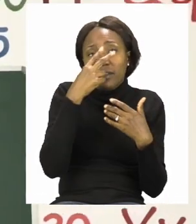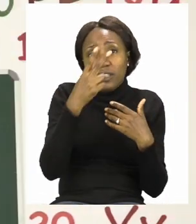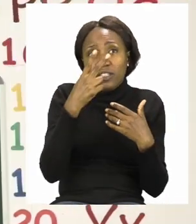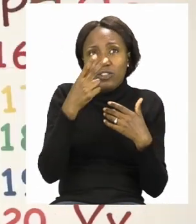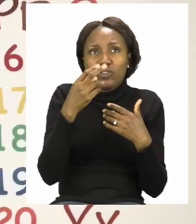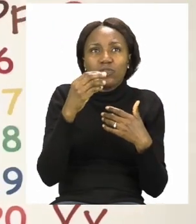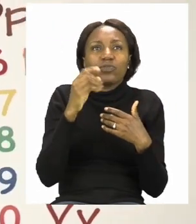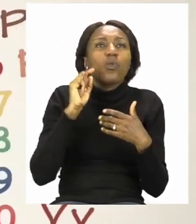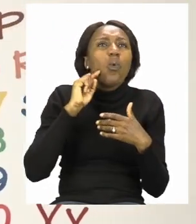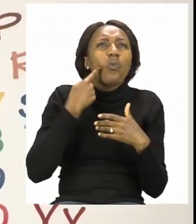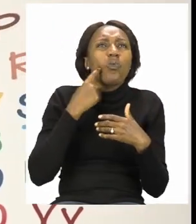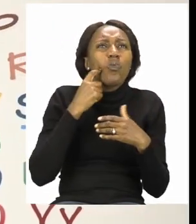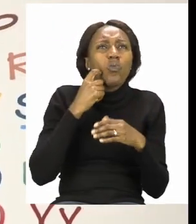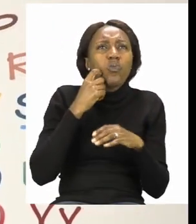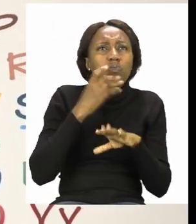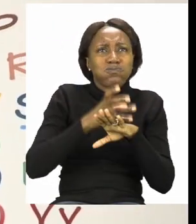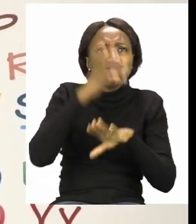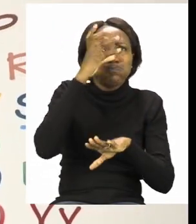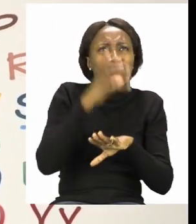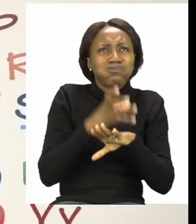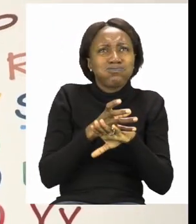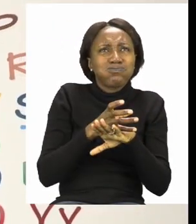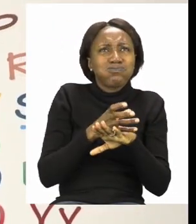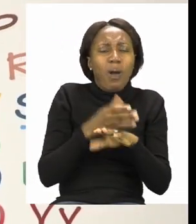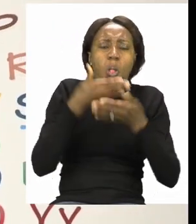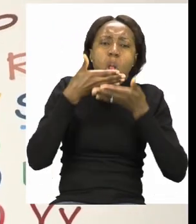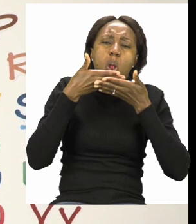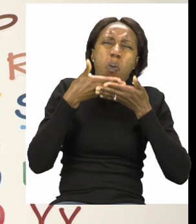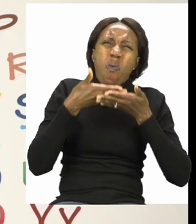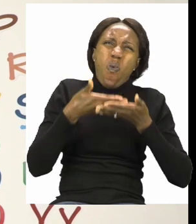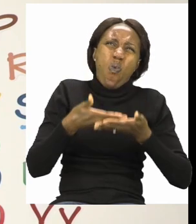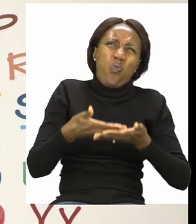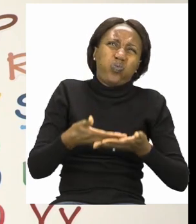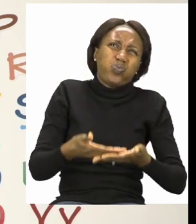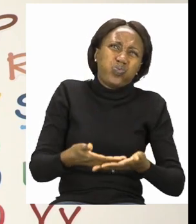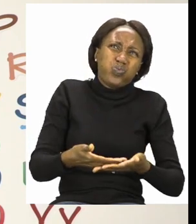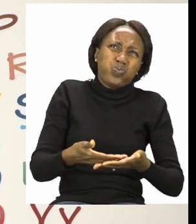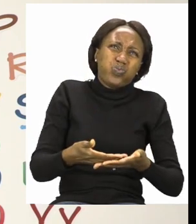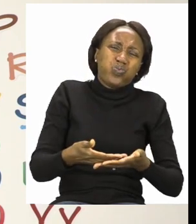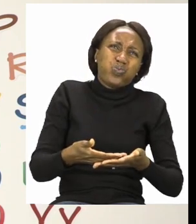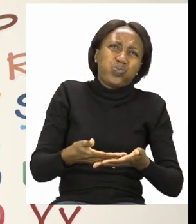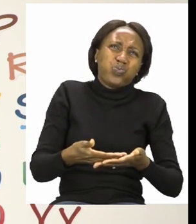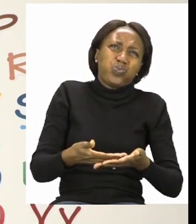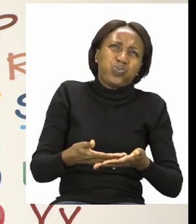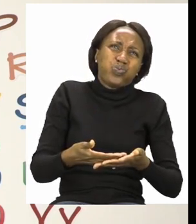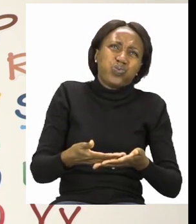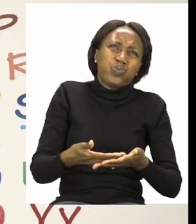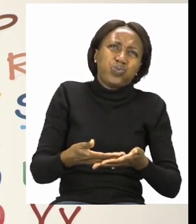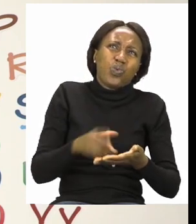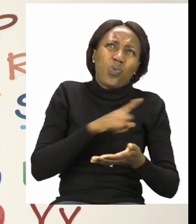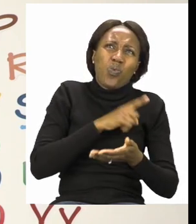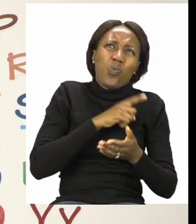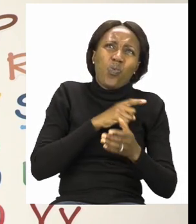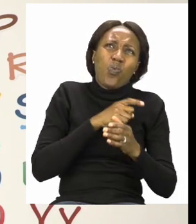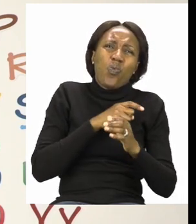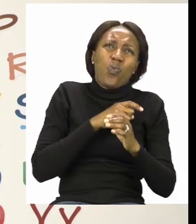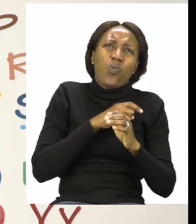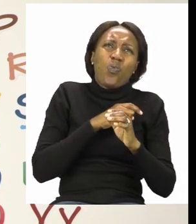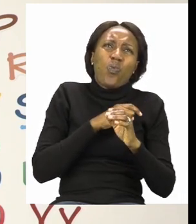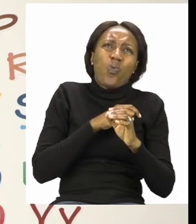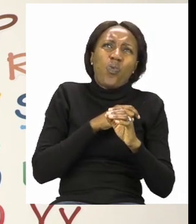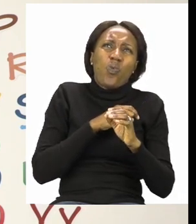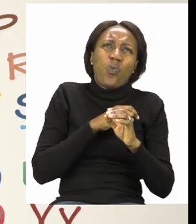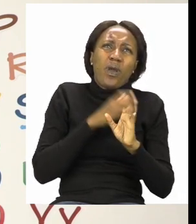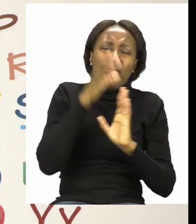The sweet jar is very heavy to lift up because the material used is something